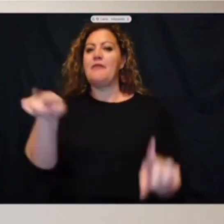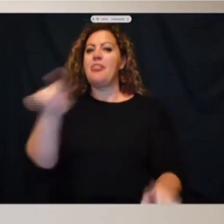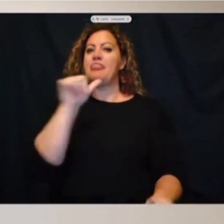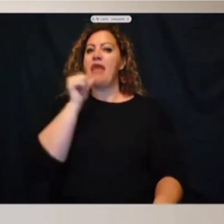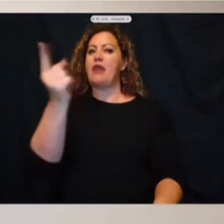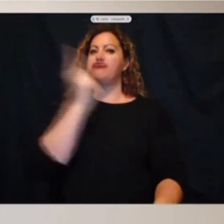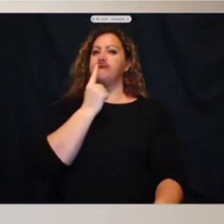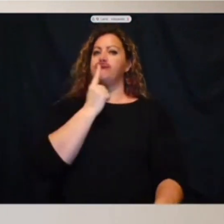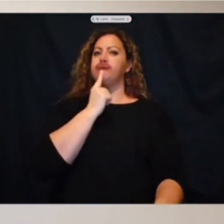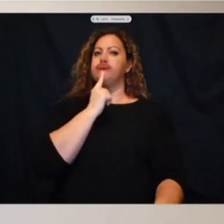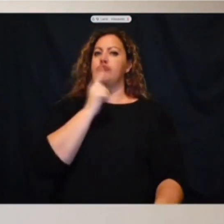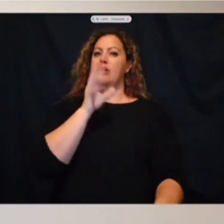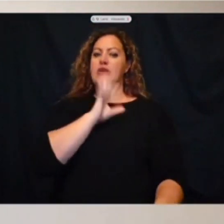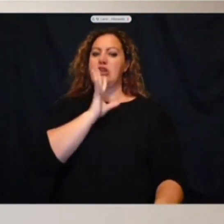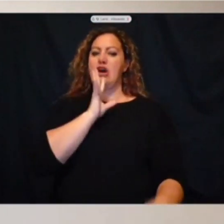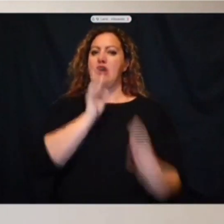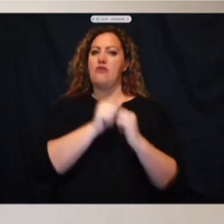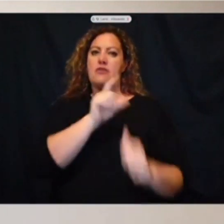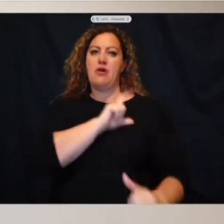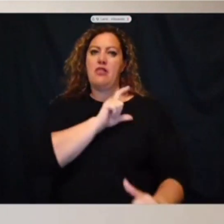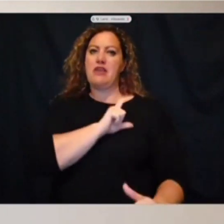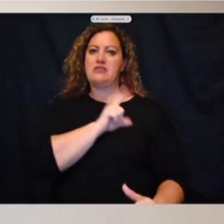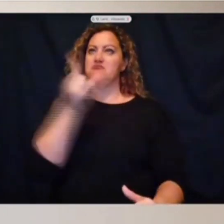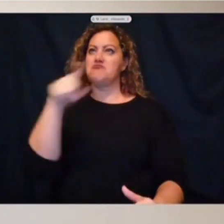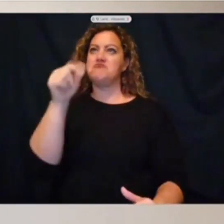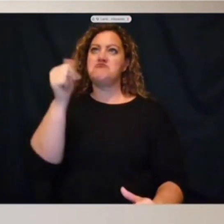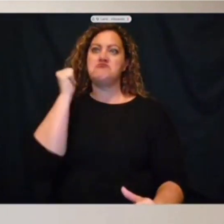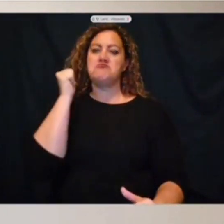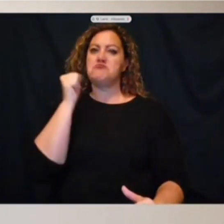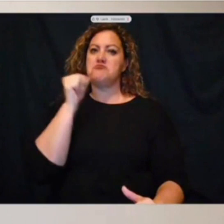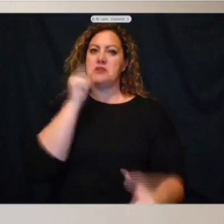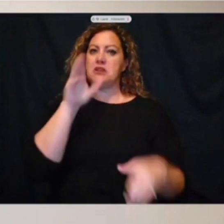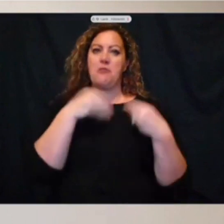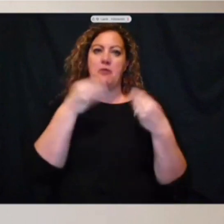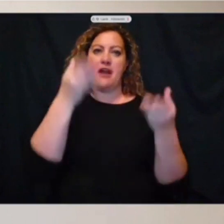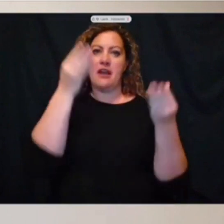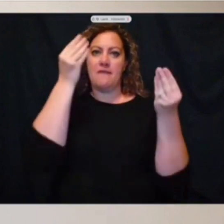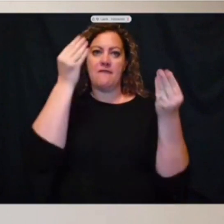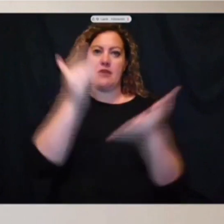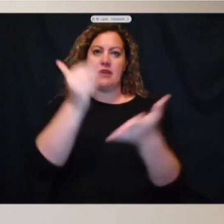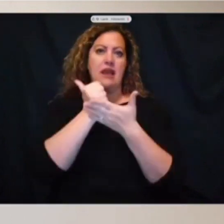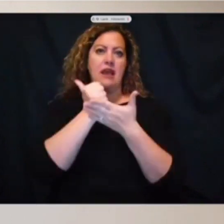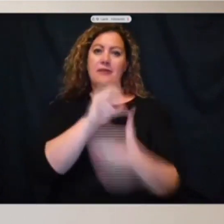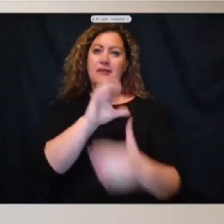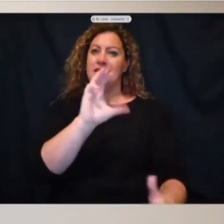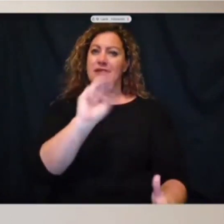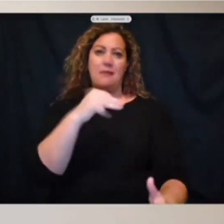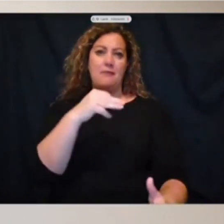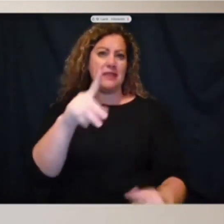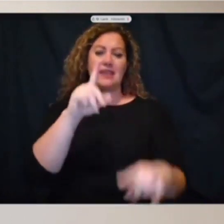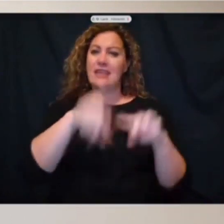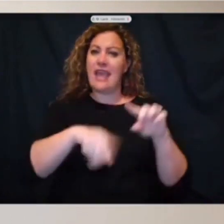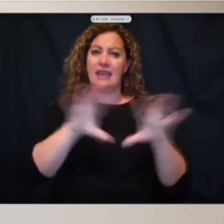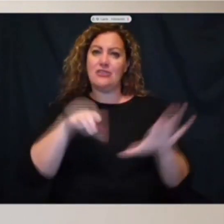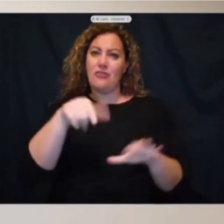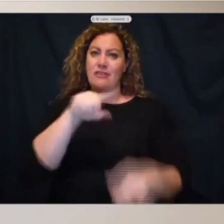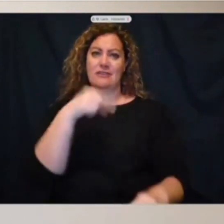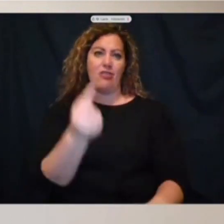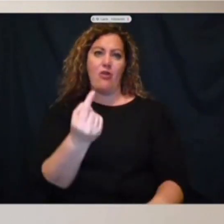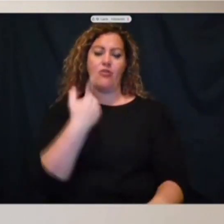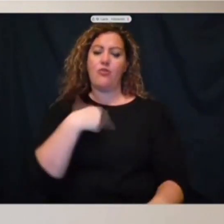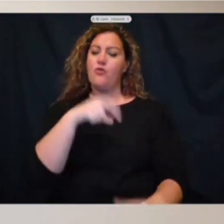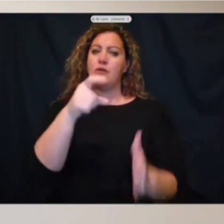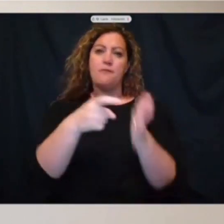to talk to police, provide us any information to help us. CMPD cannot do this job of mine. We've got to have help.